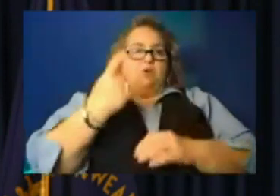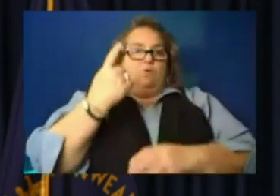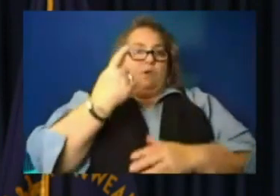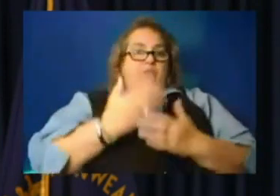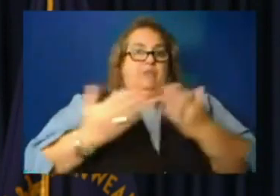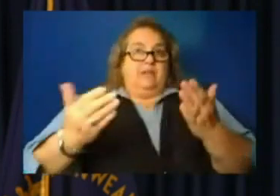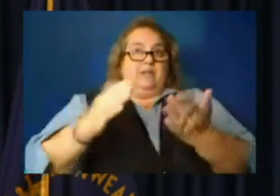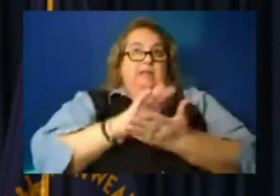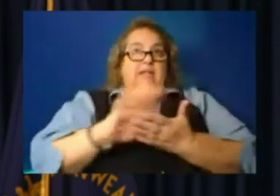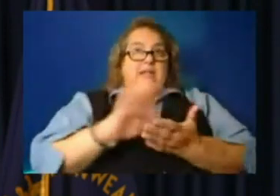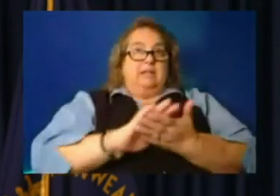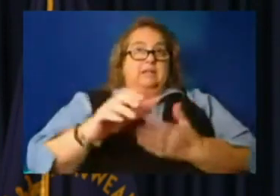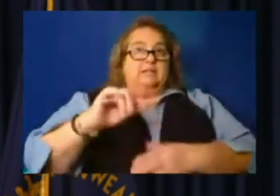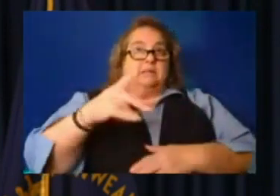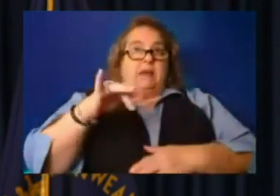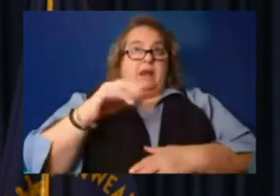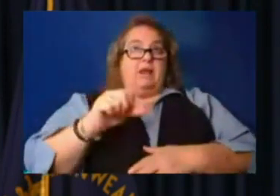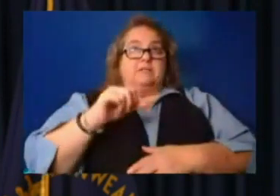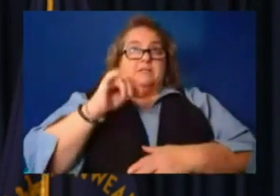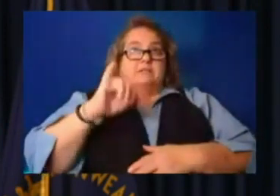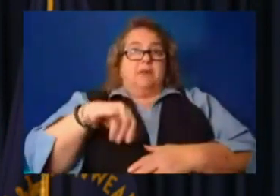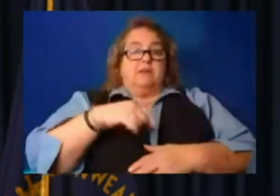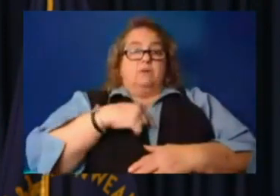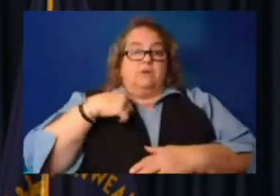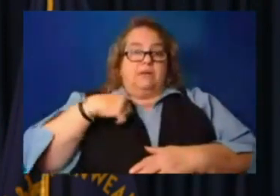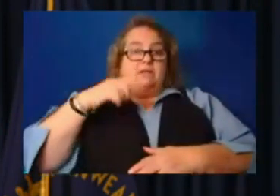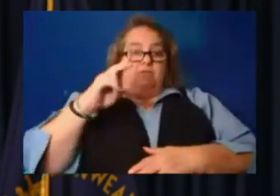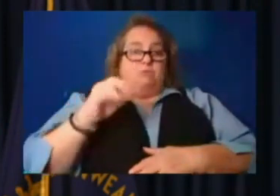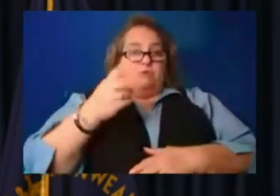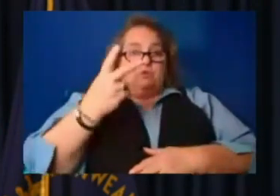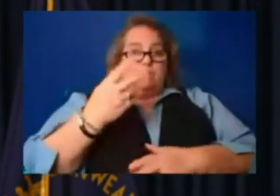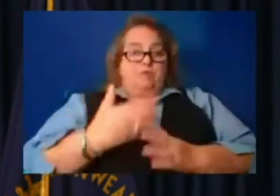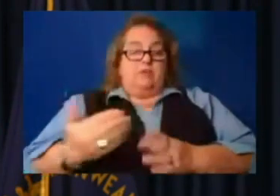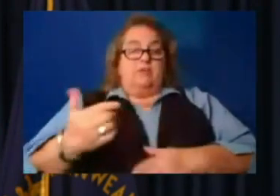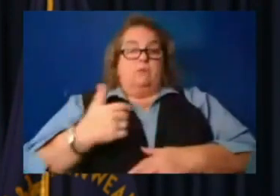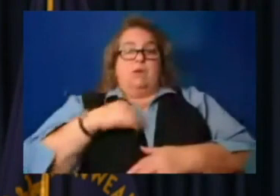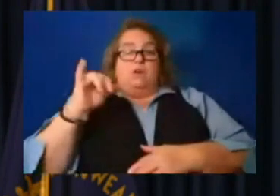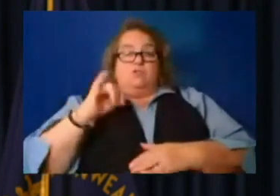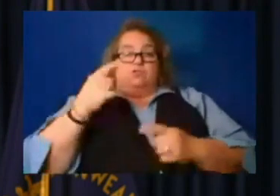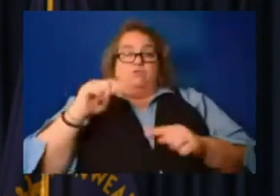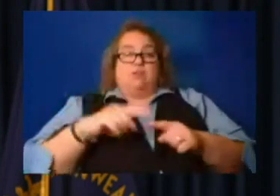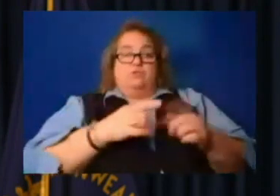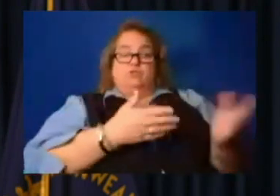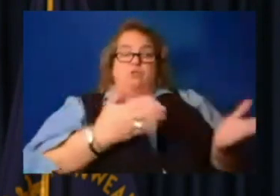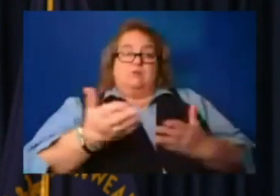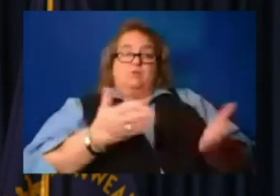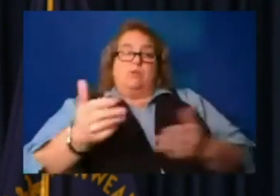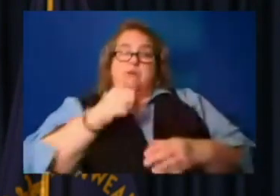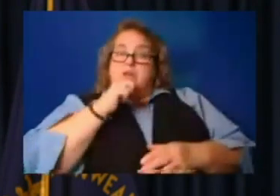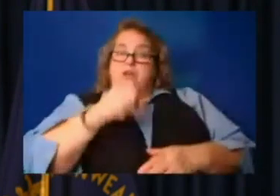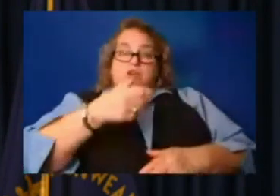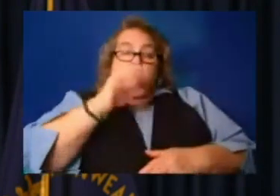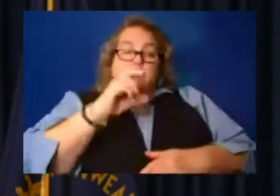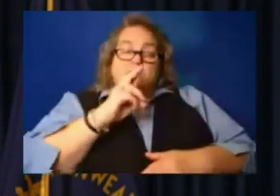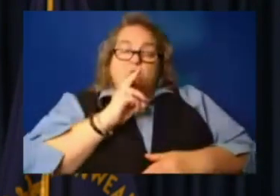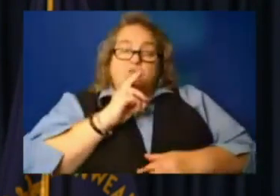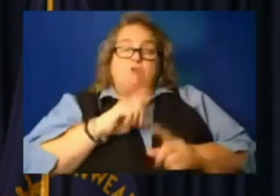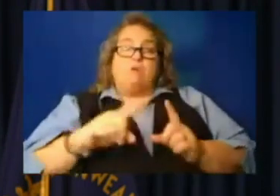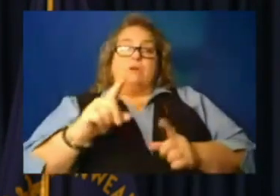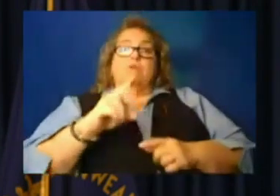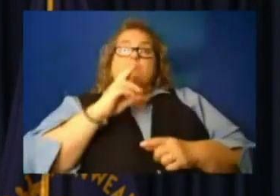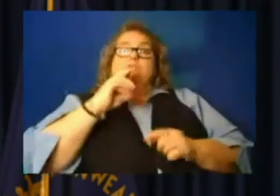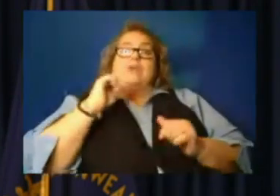be the number two thing. We're also, uh, trying to transport not drinking water, but water that can be used, uh, in our